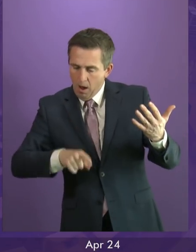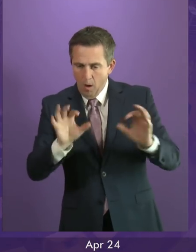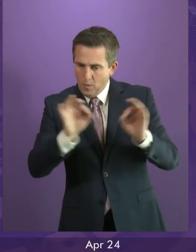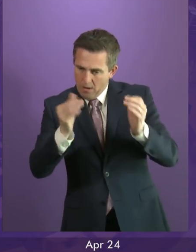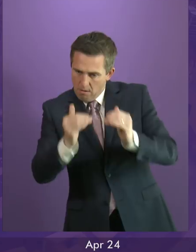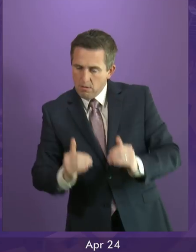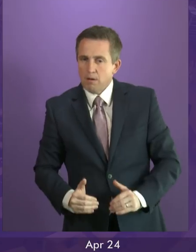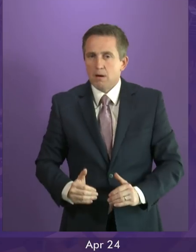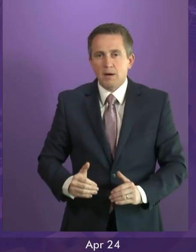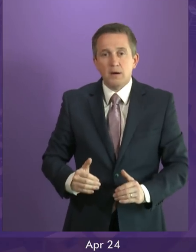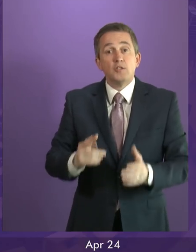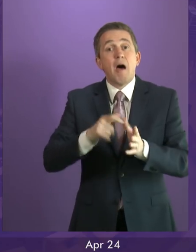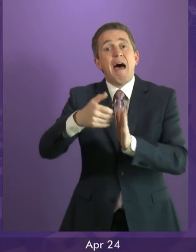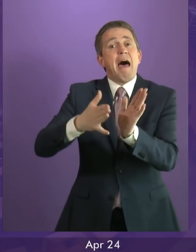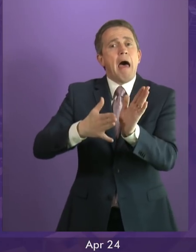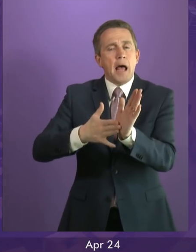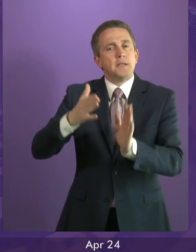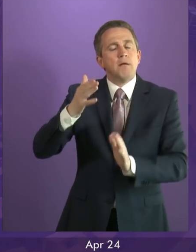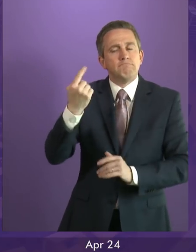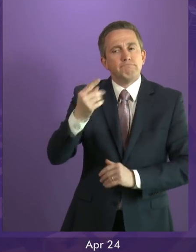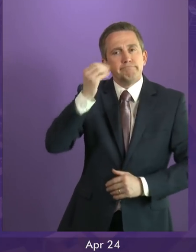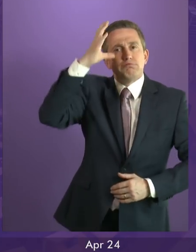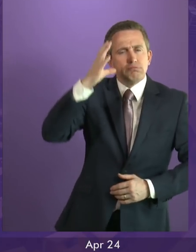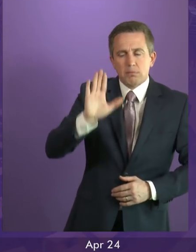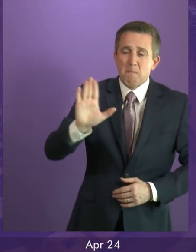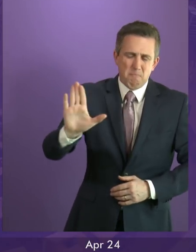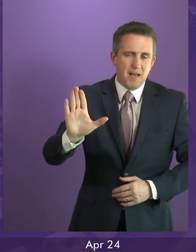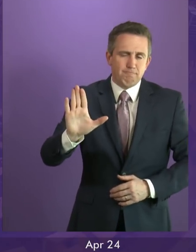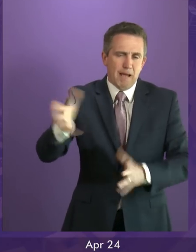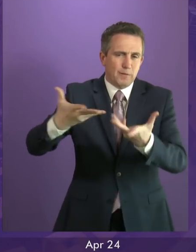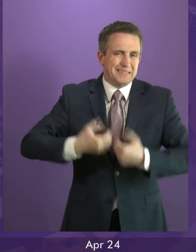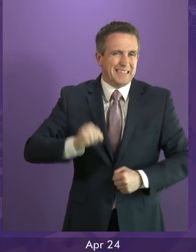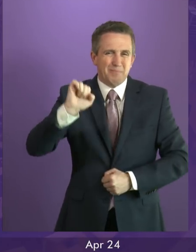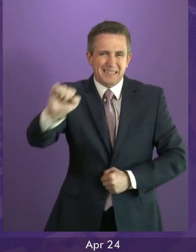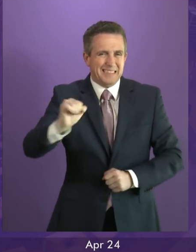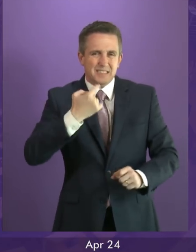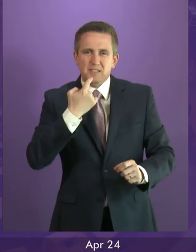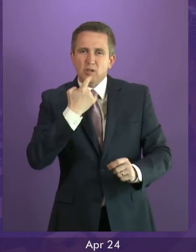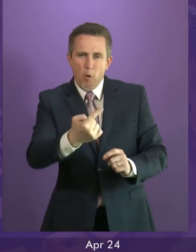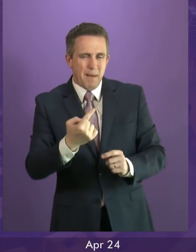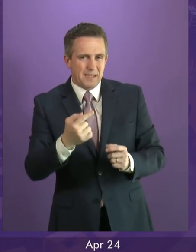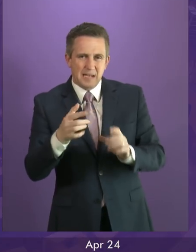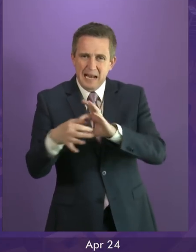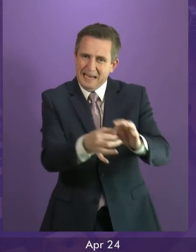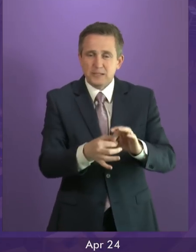sure, for all his undoubted expertise on these matters, we should be listening too closely to Adam Tompkins on issues of legislative competence. I have